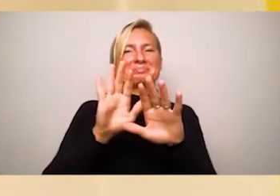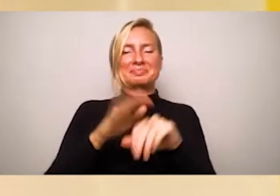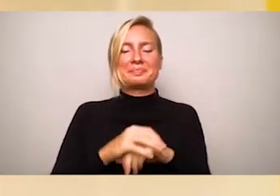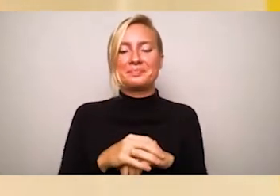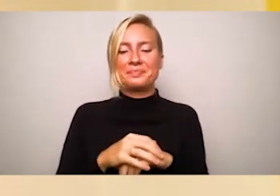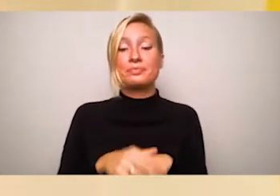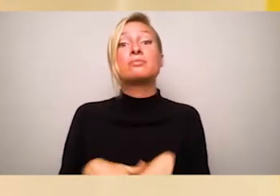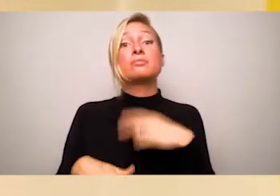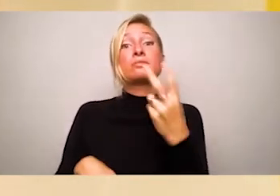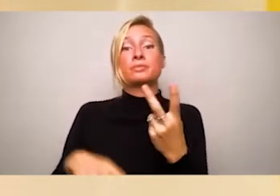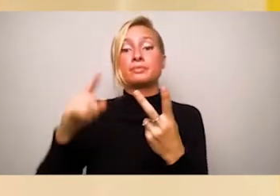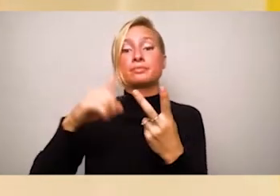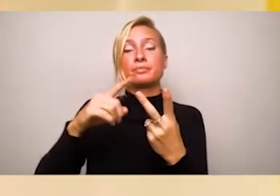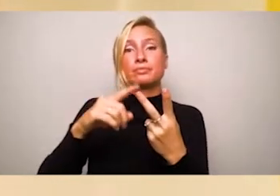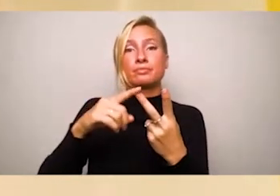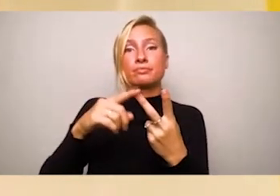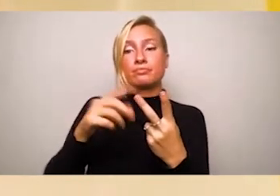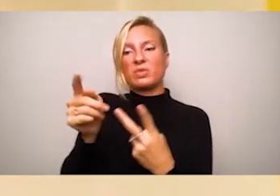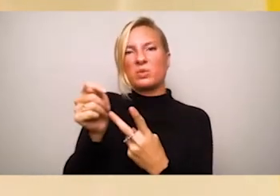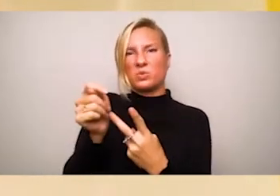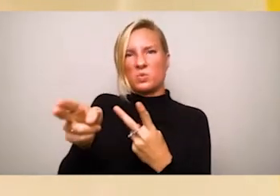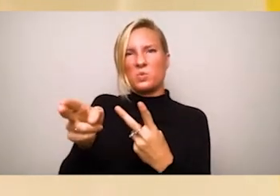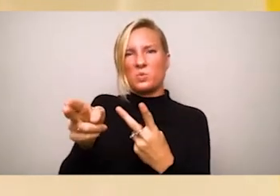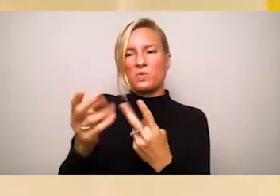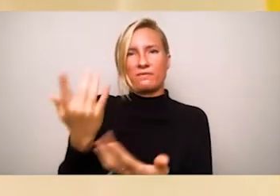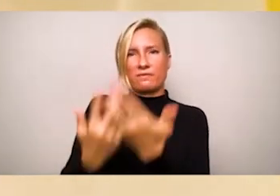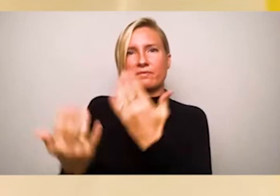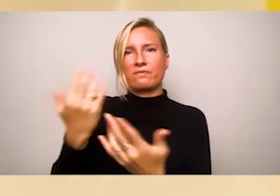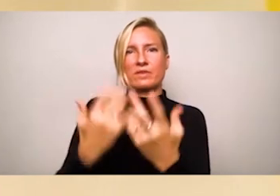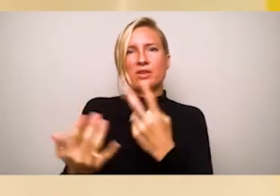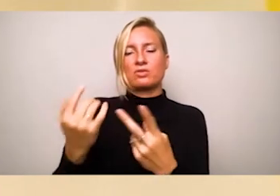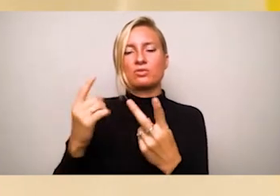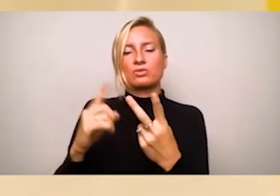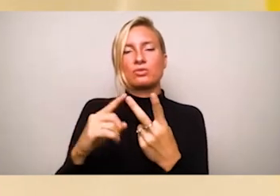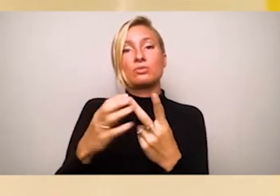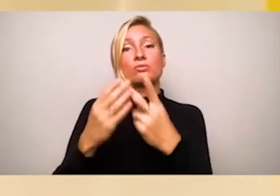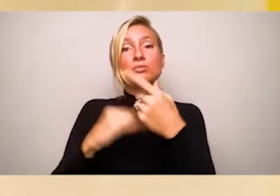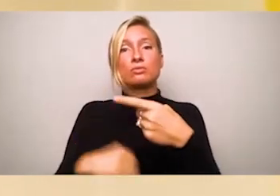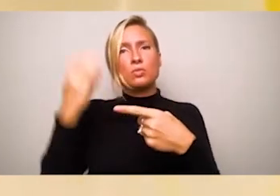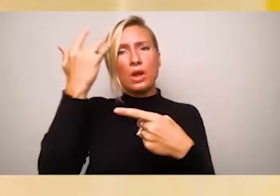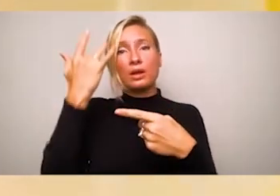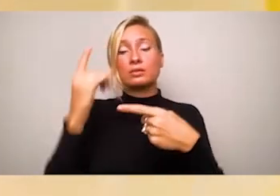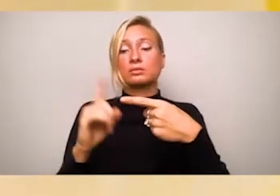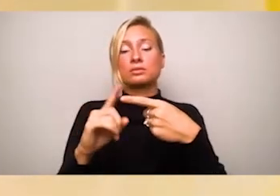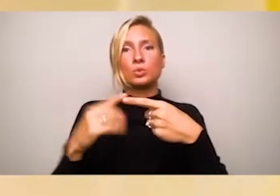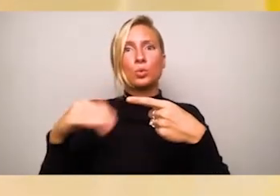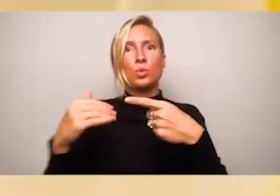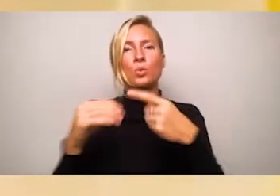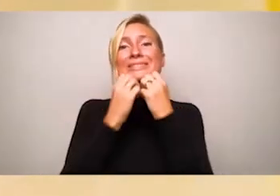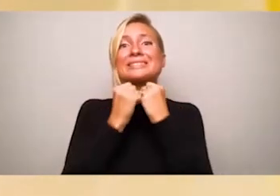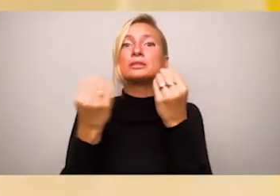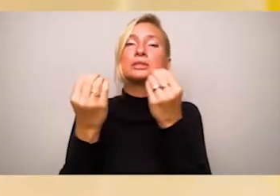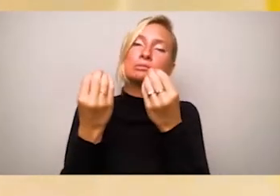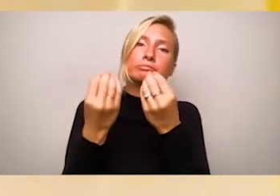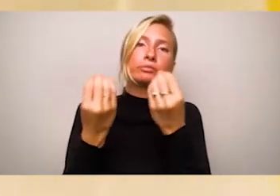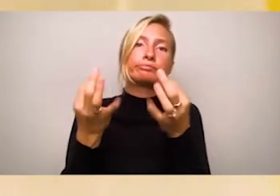by destroying one, he made the last copy even more rare and increased its value. I remember